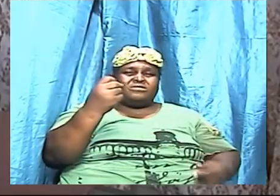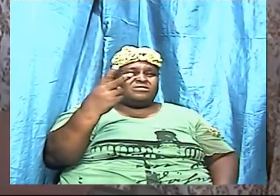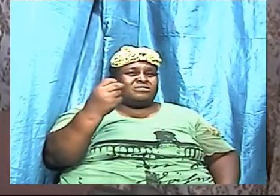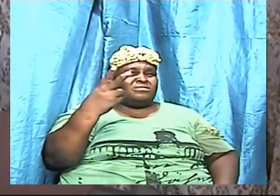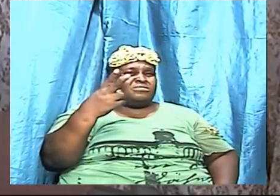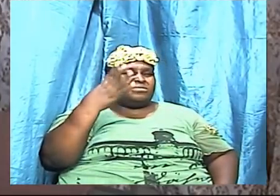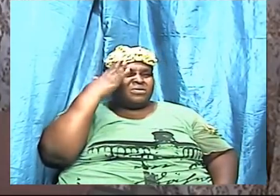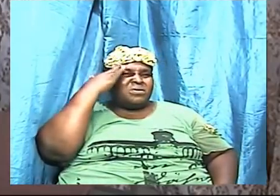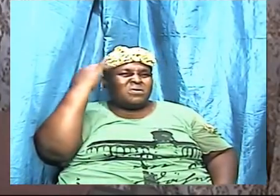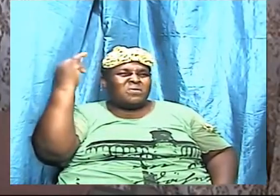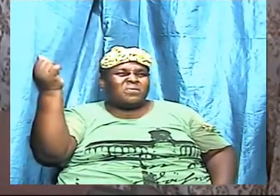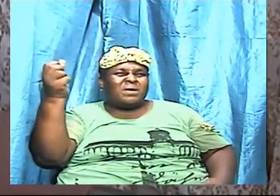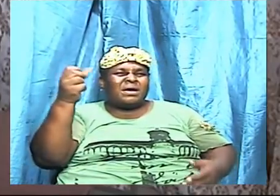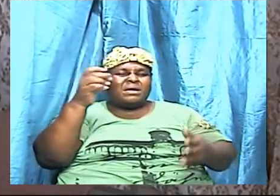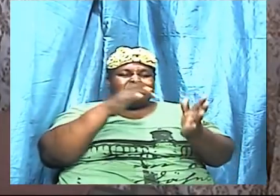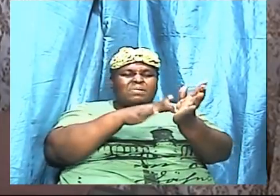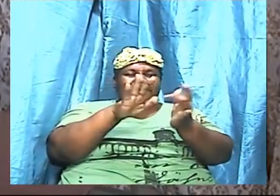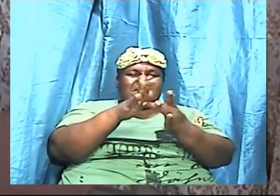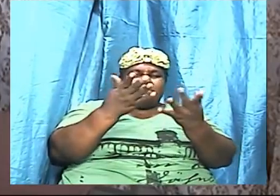mounted sword